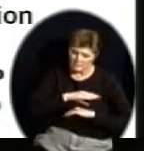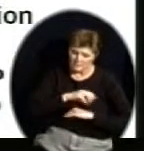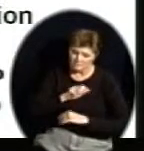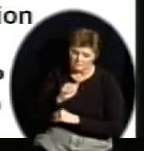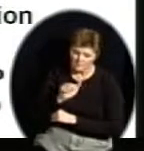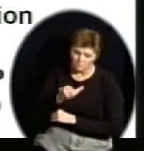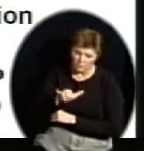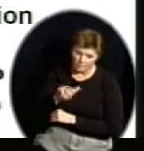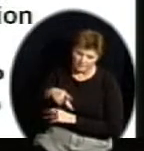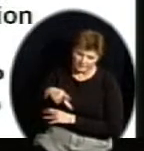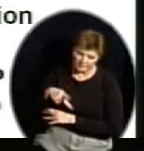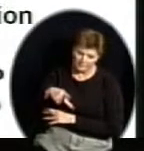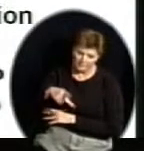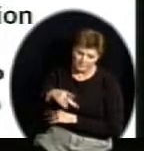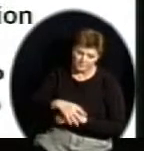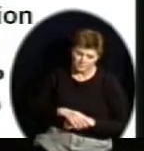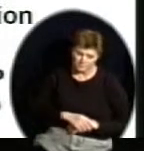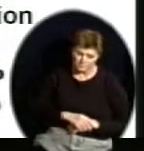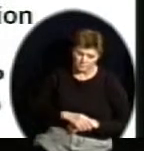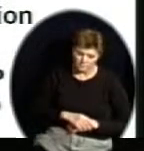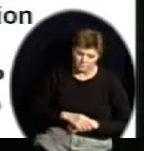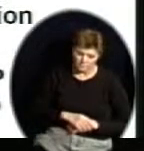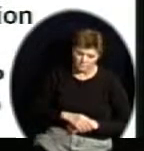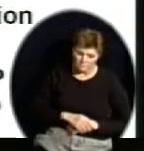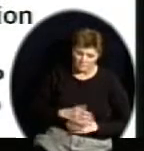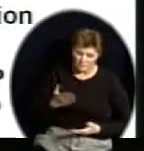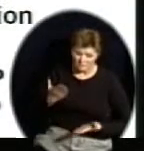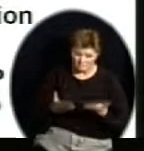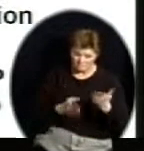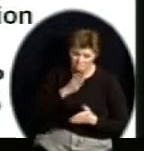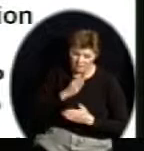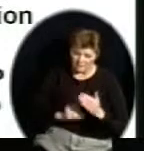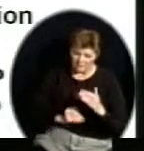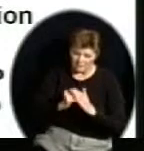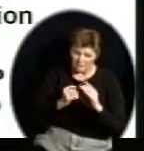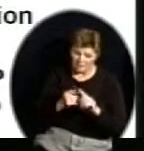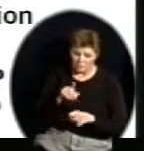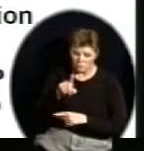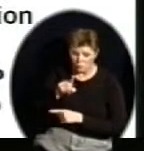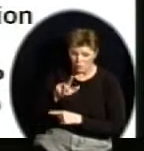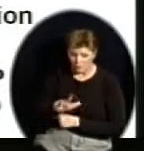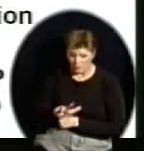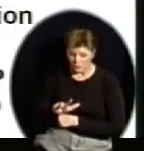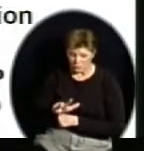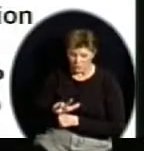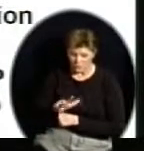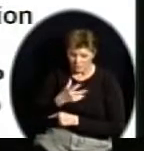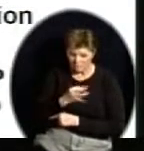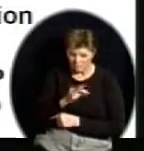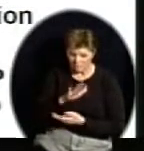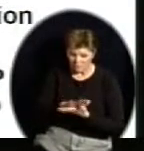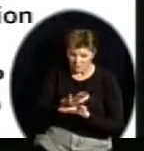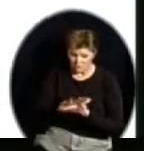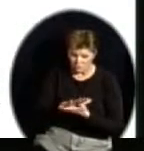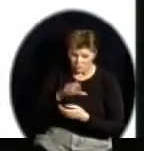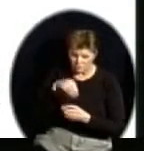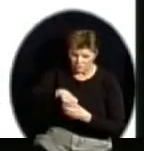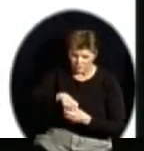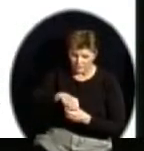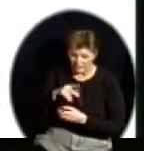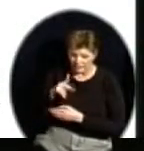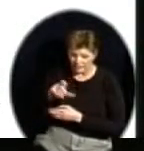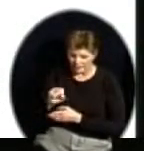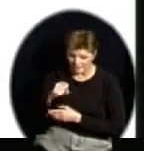that could be as many as one-third of the school districts in Kansas will not make AYP this year based on some of the new information regulations.